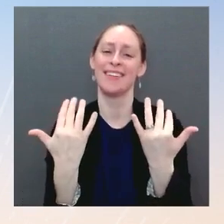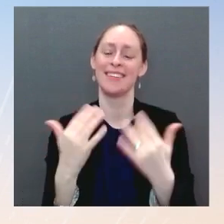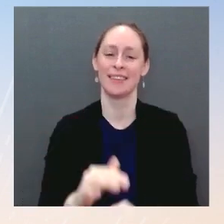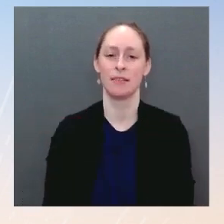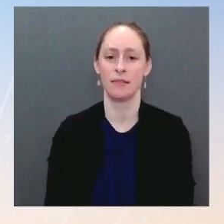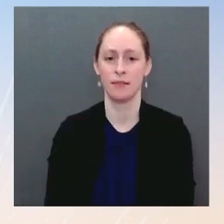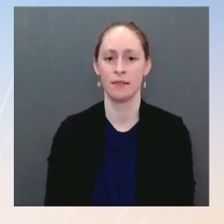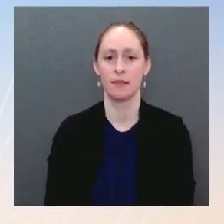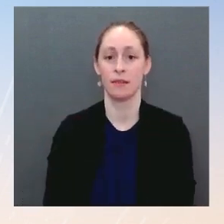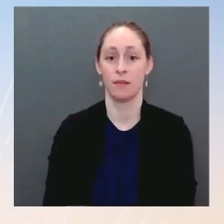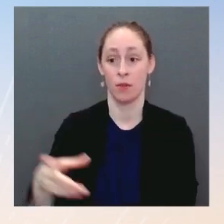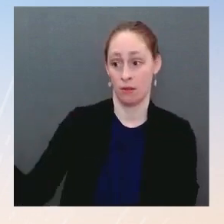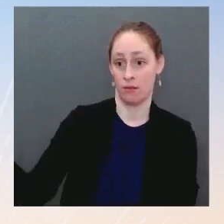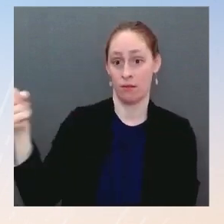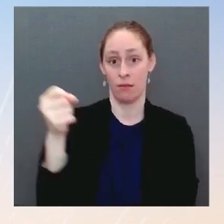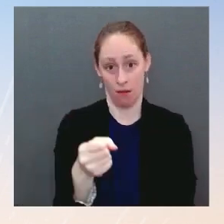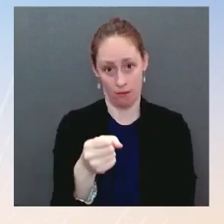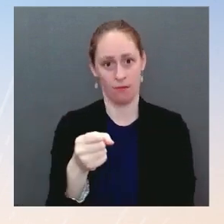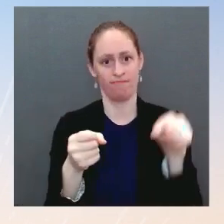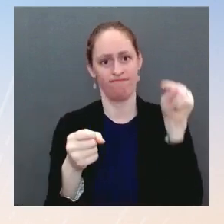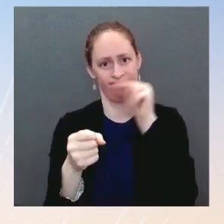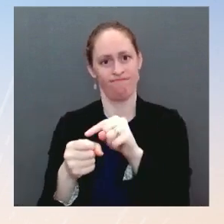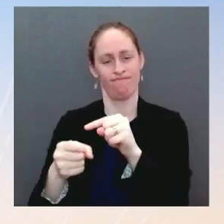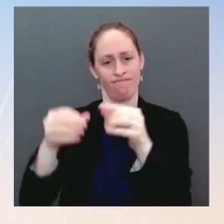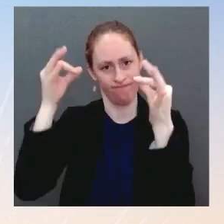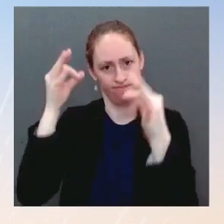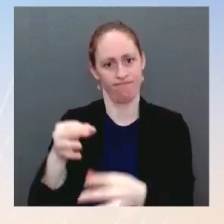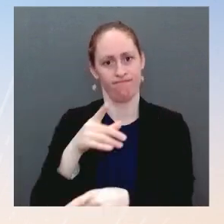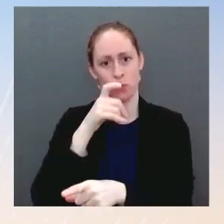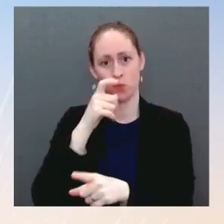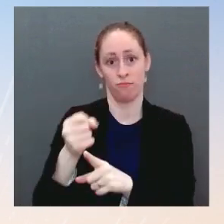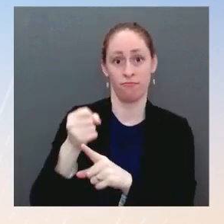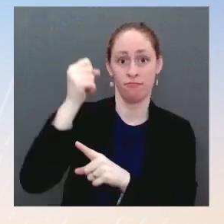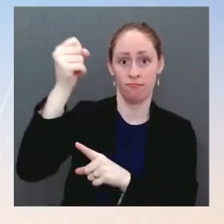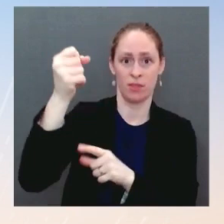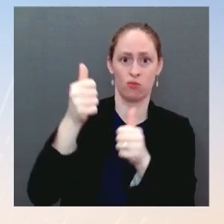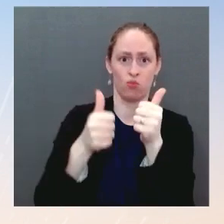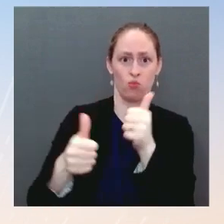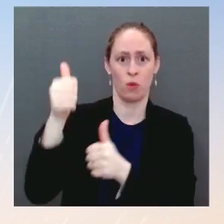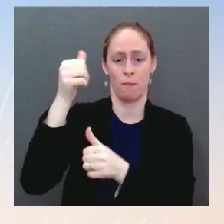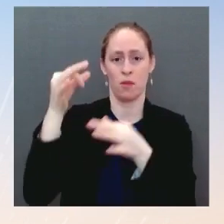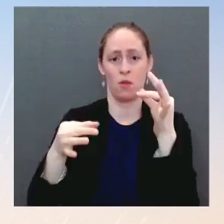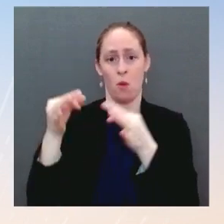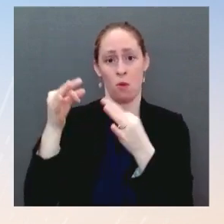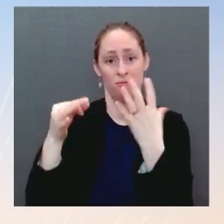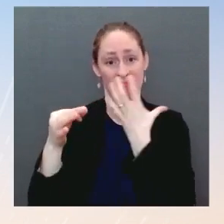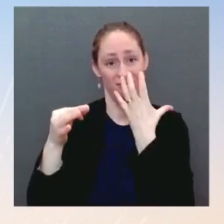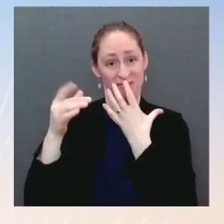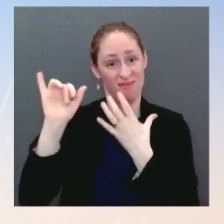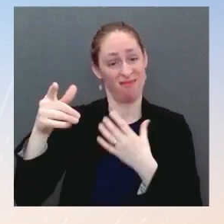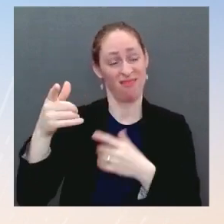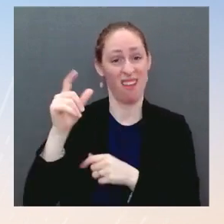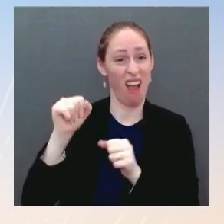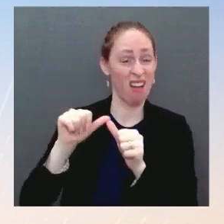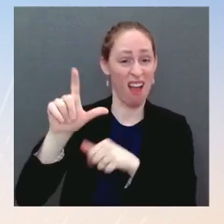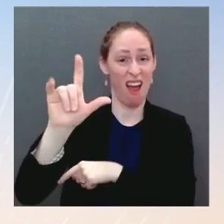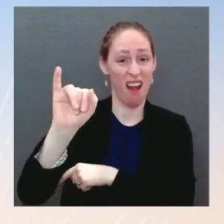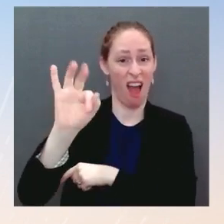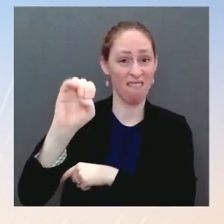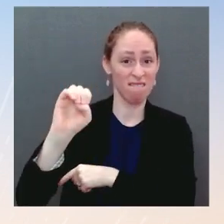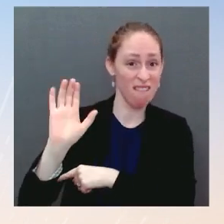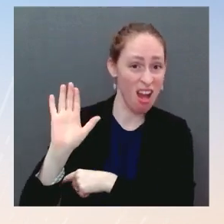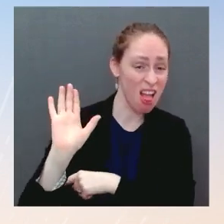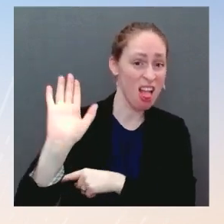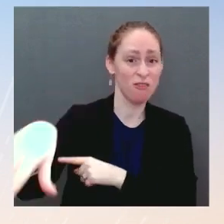Court. We want that to happen as expeditiously as possible. And we don't, we will call out games as we see them. But the